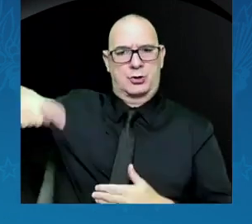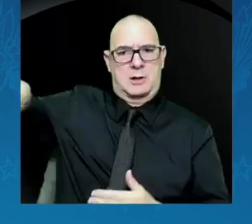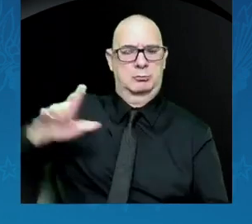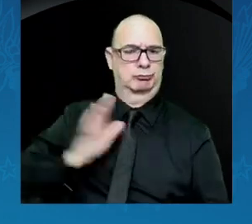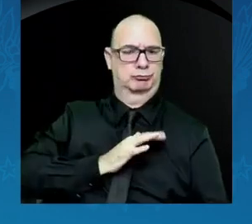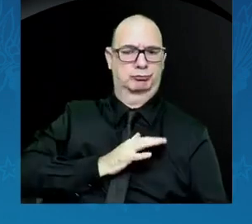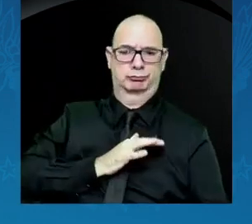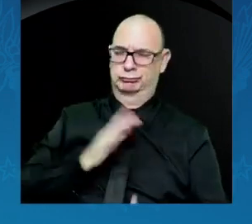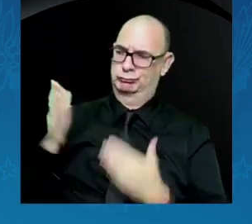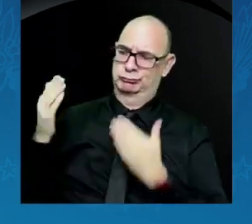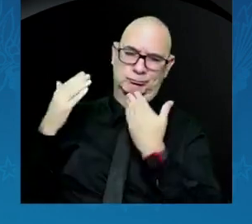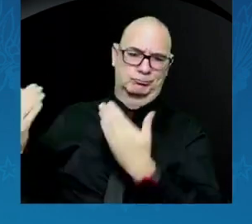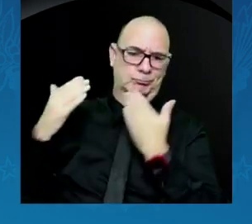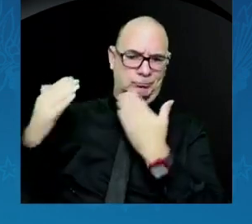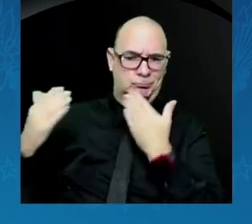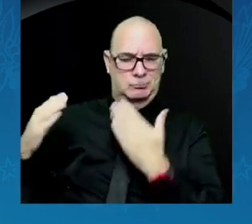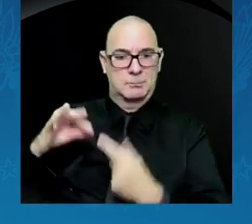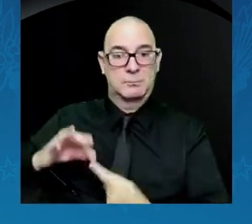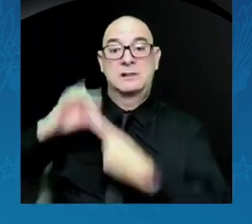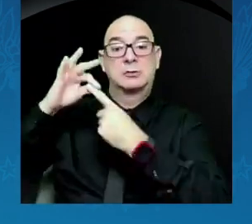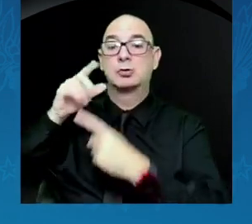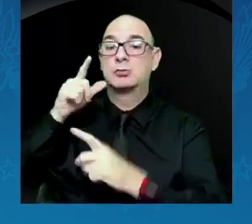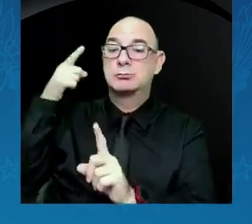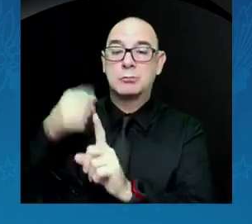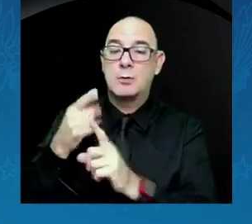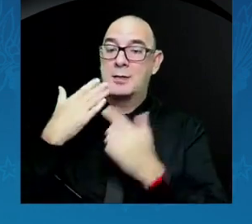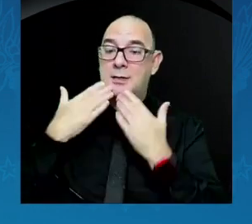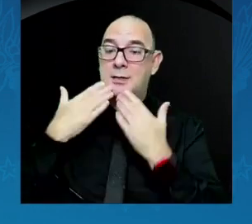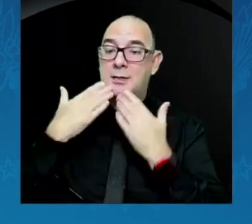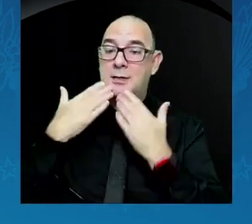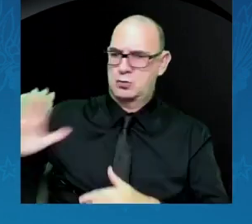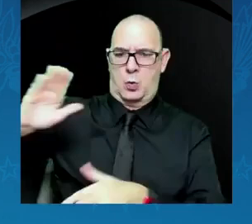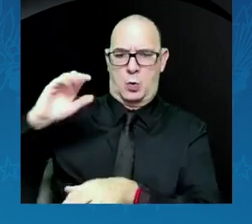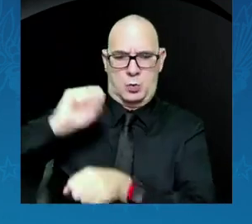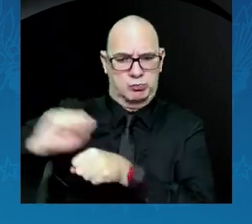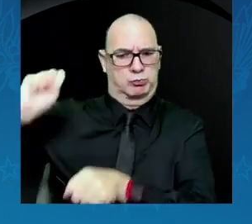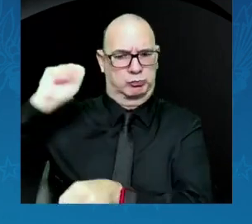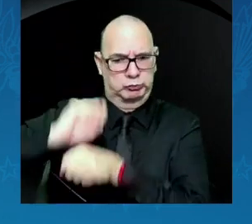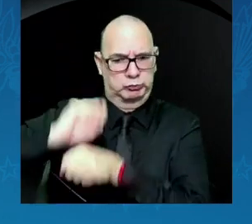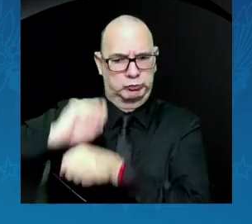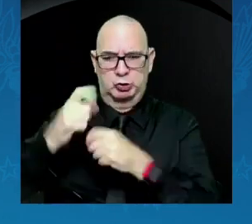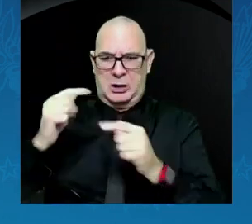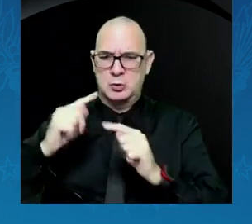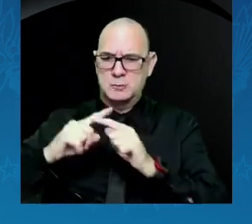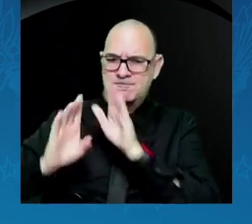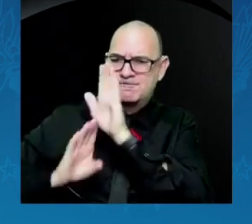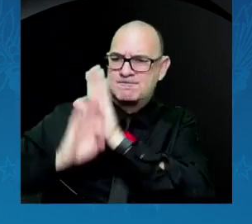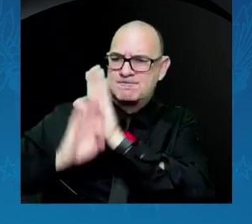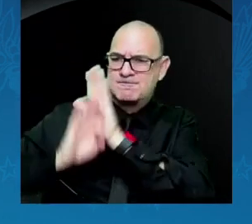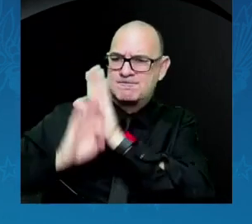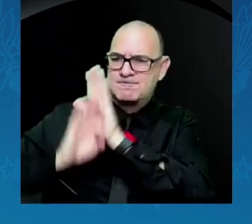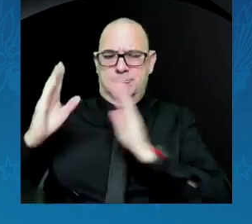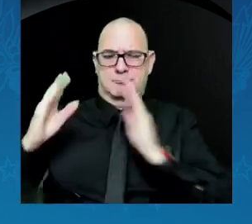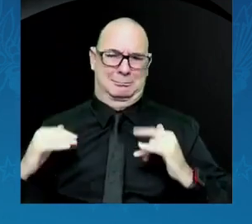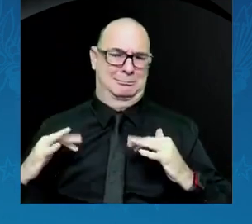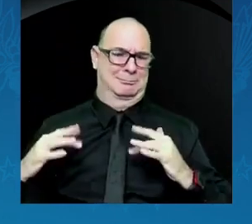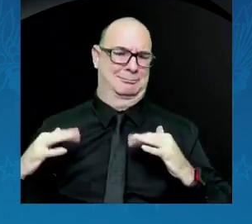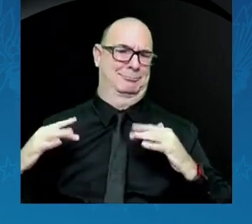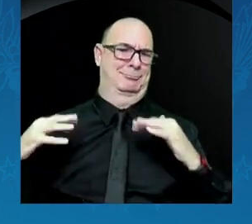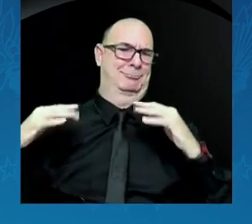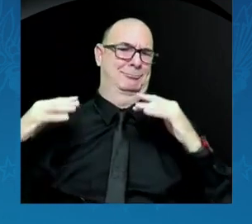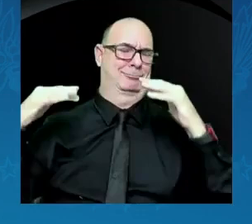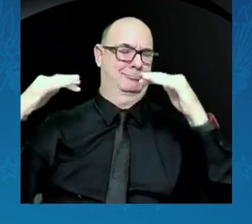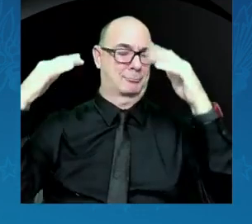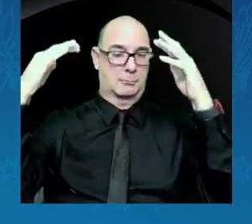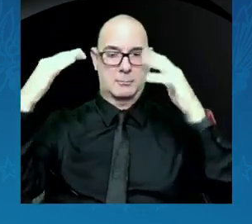you all for what you do to keep elevating the discourse and the imagination and the